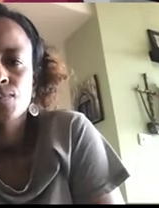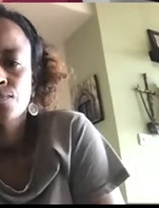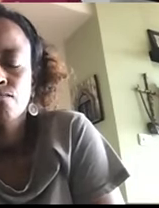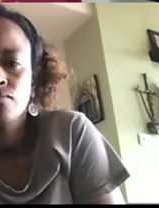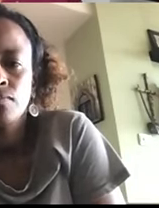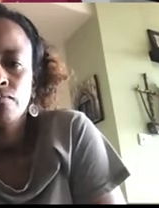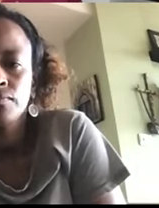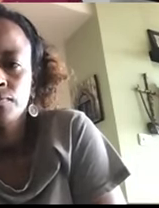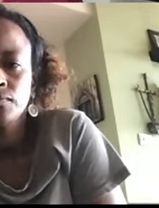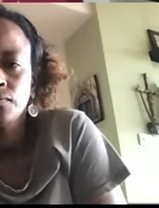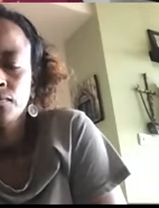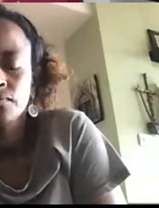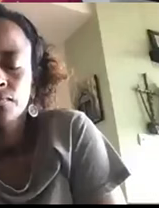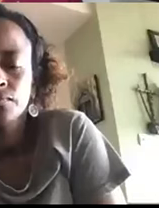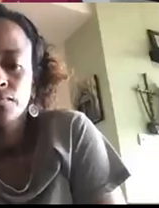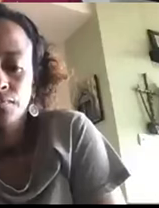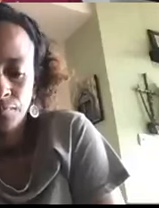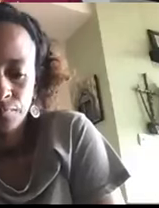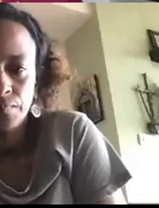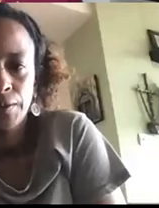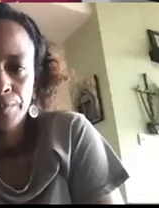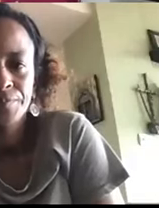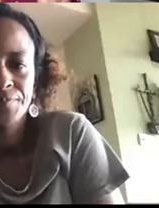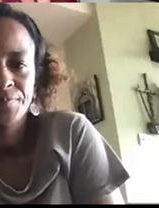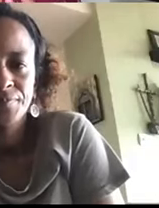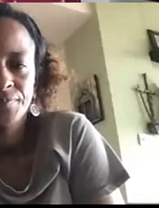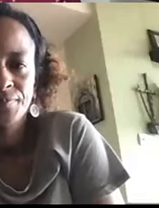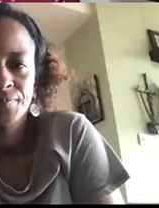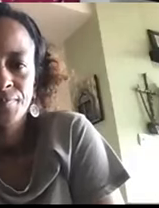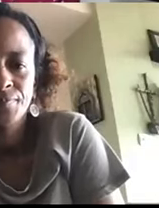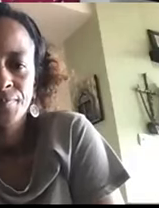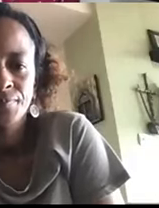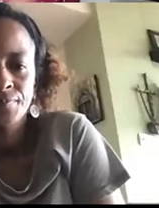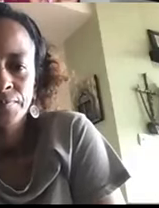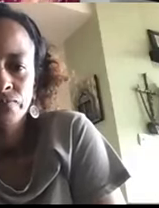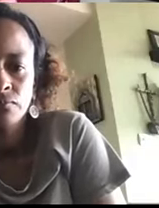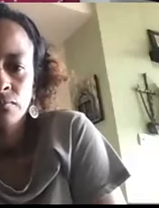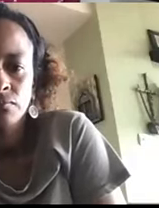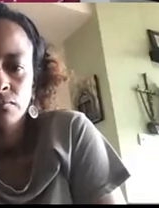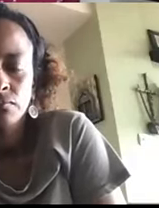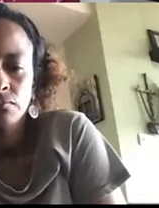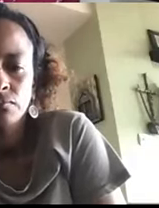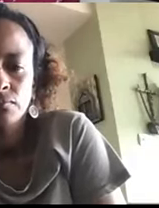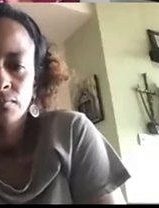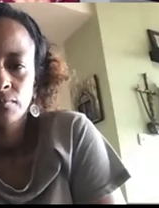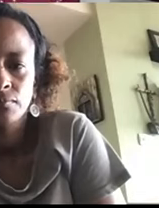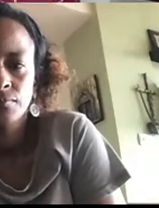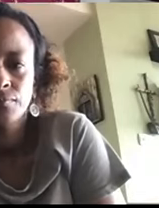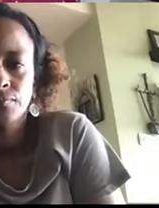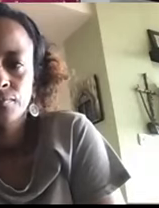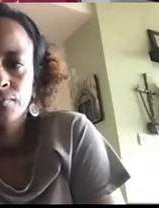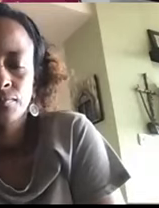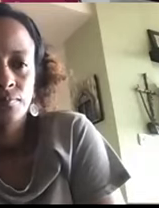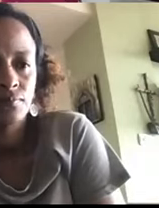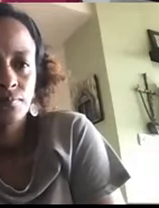different for the next generation. And thank you for joining us. And I would like to highlight two things. One, we will share the recording and the